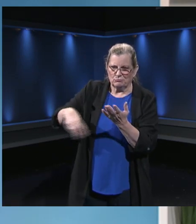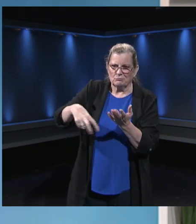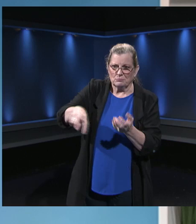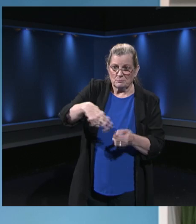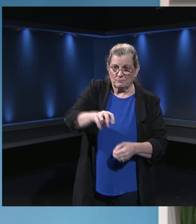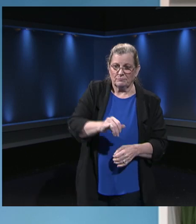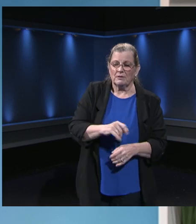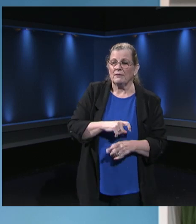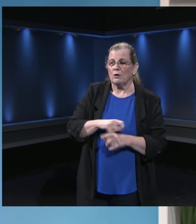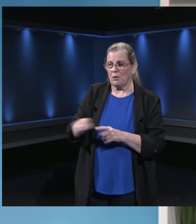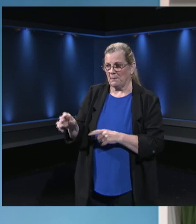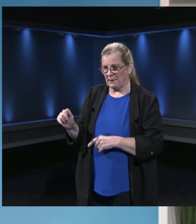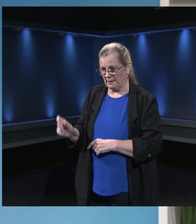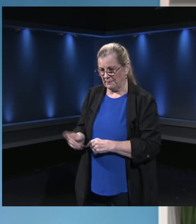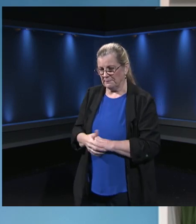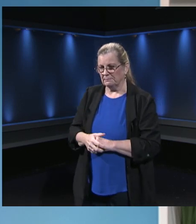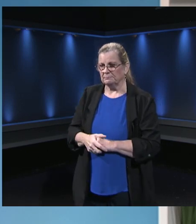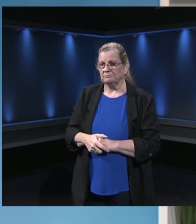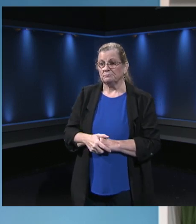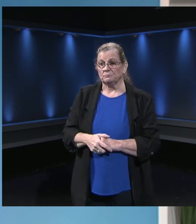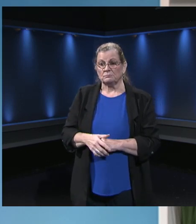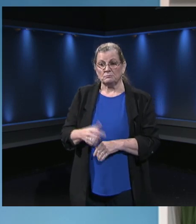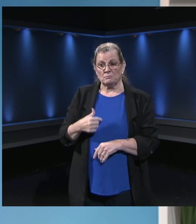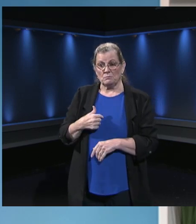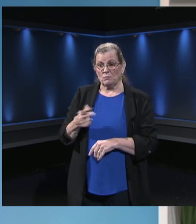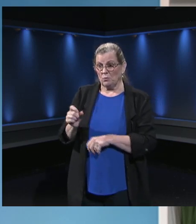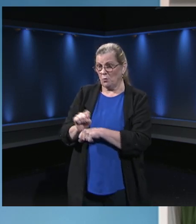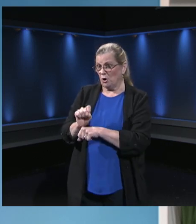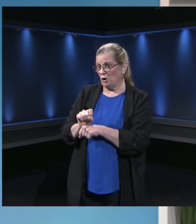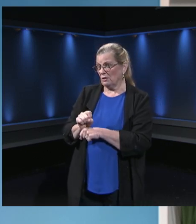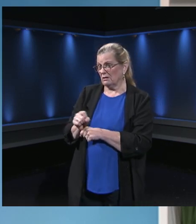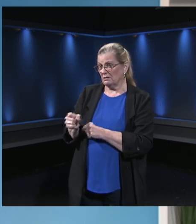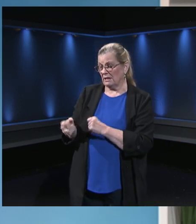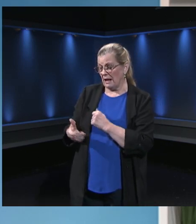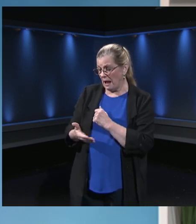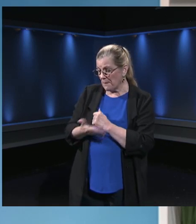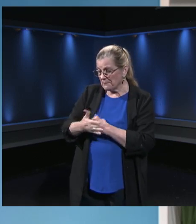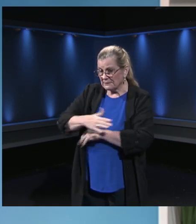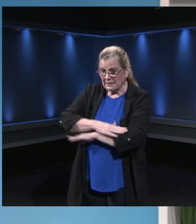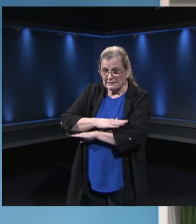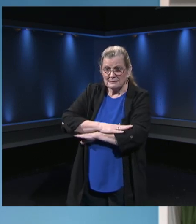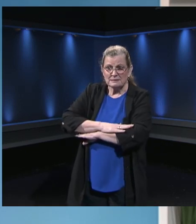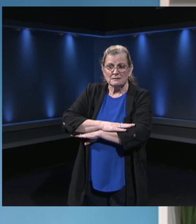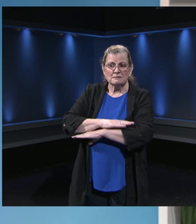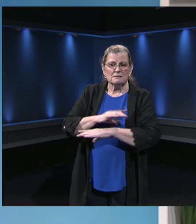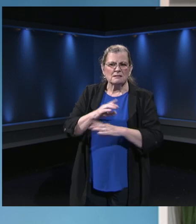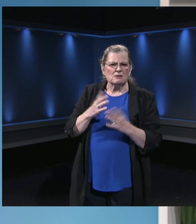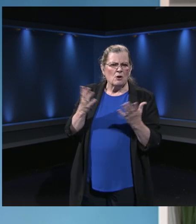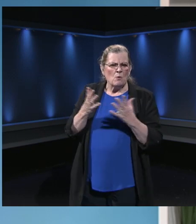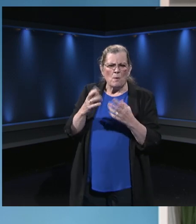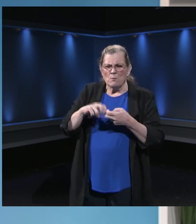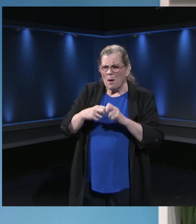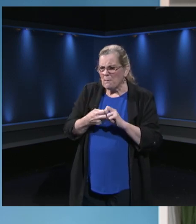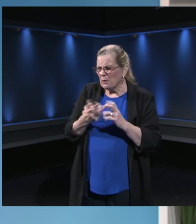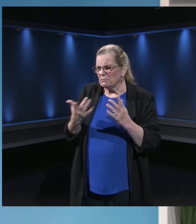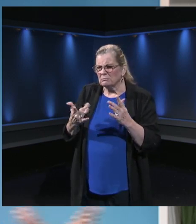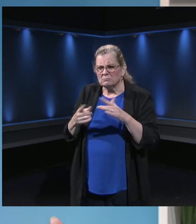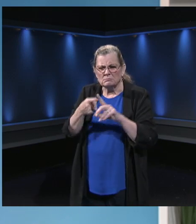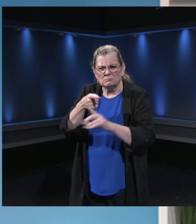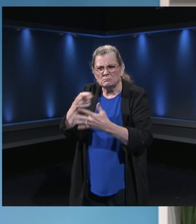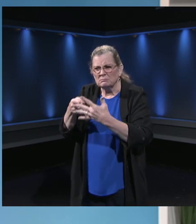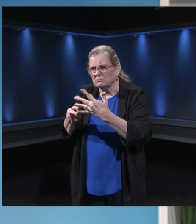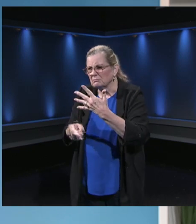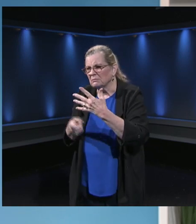that desk daily. We have daily check-ins with those folks to see what are the tickets about, what's trending, so that we can expand the